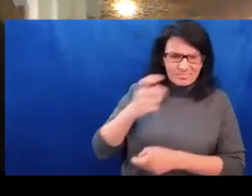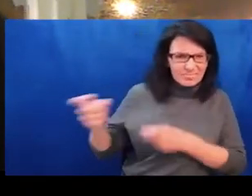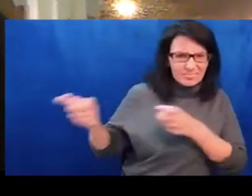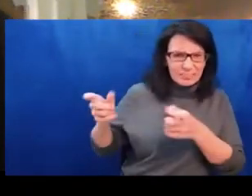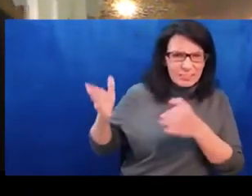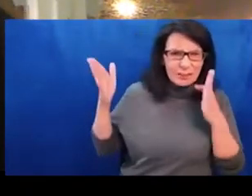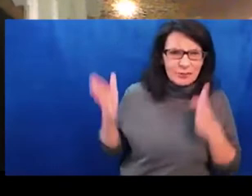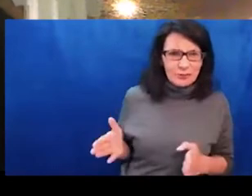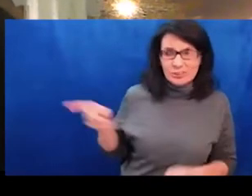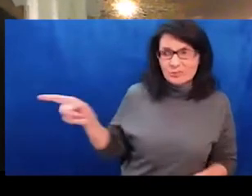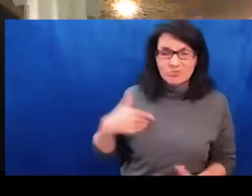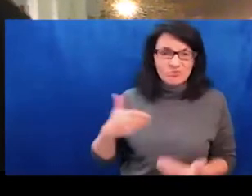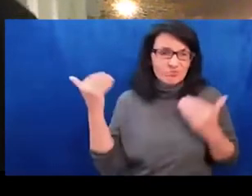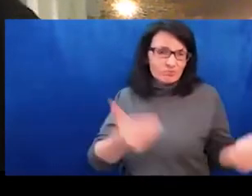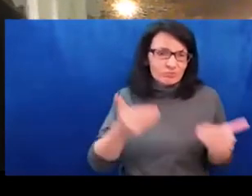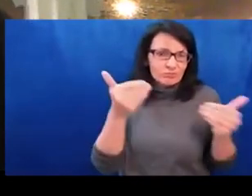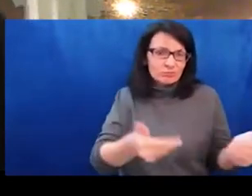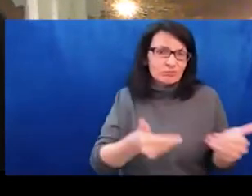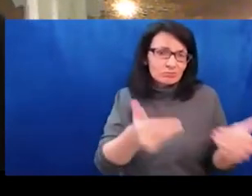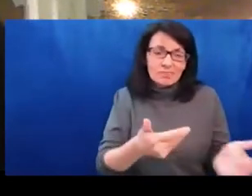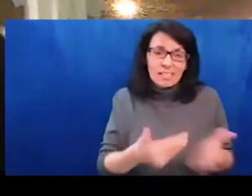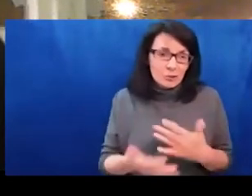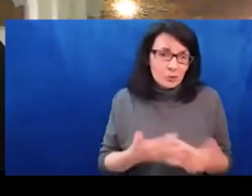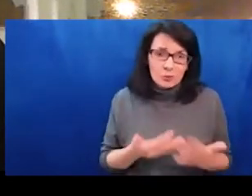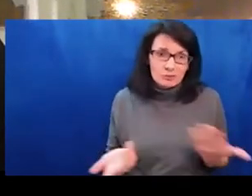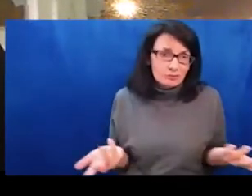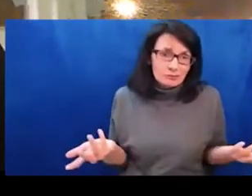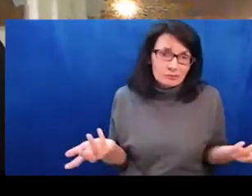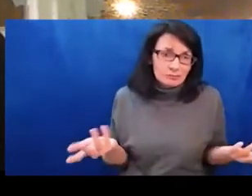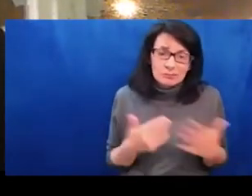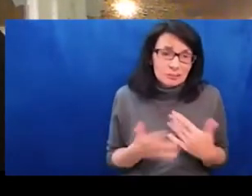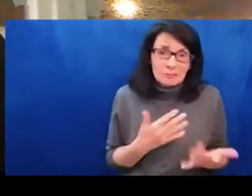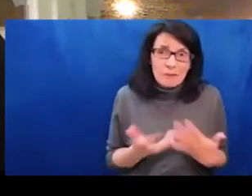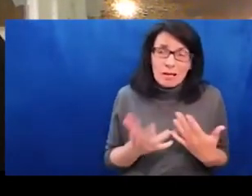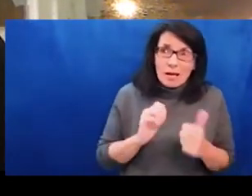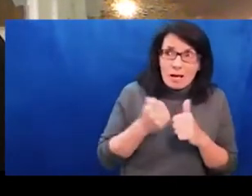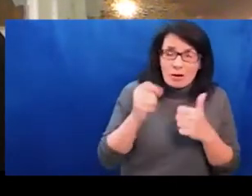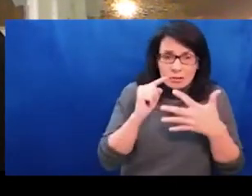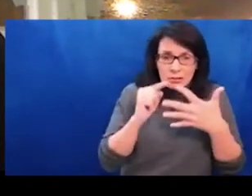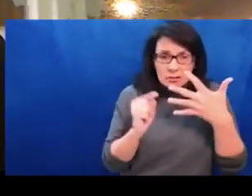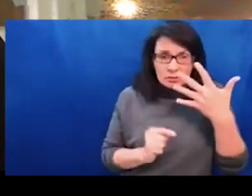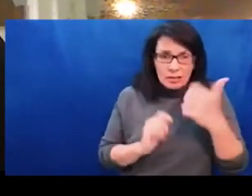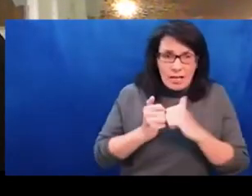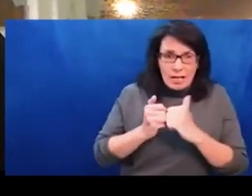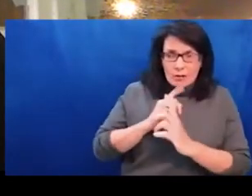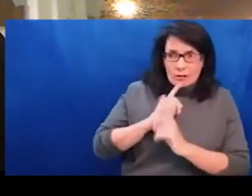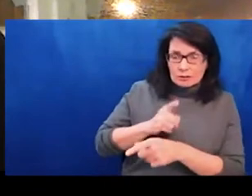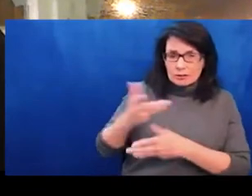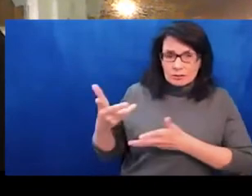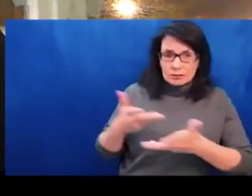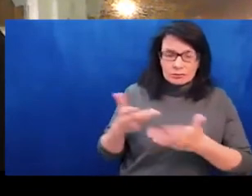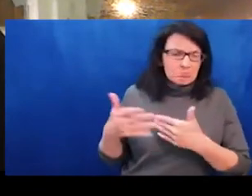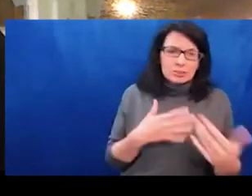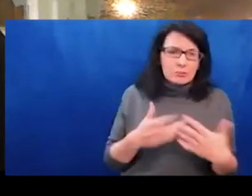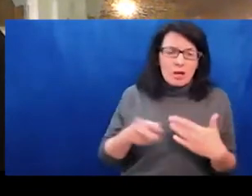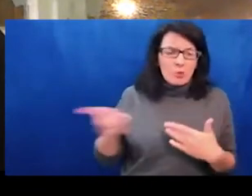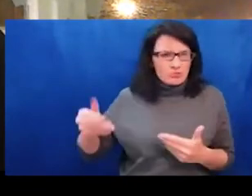supporter of this idea to close the sky, because I don't see the other way to save